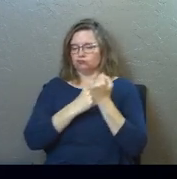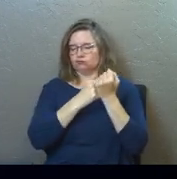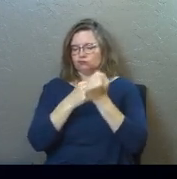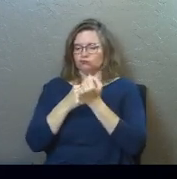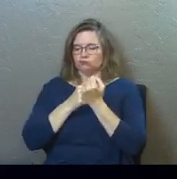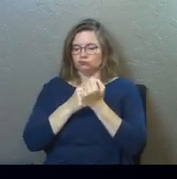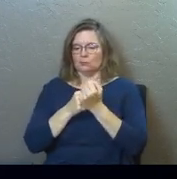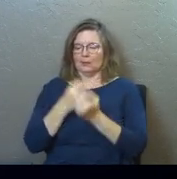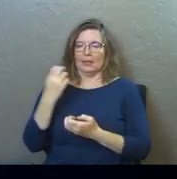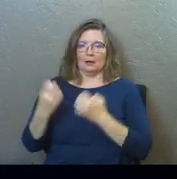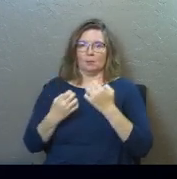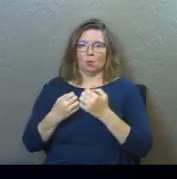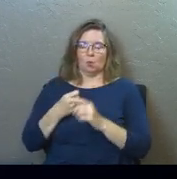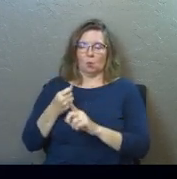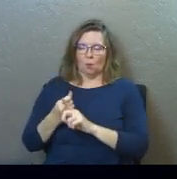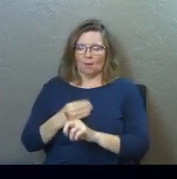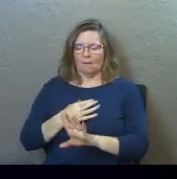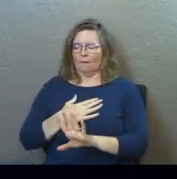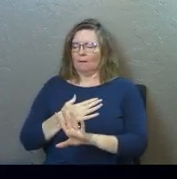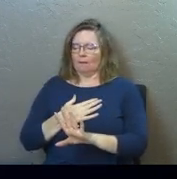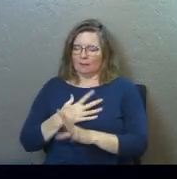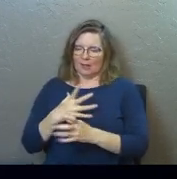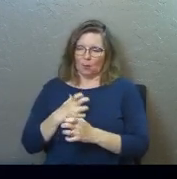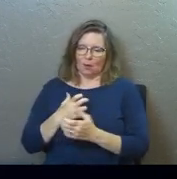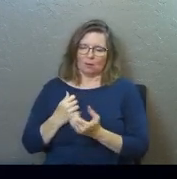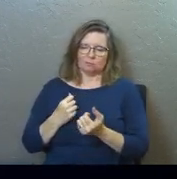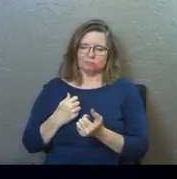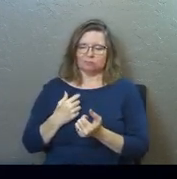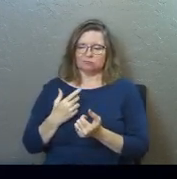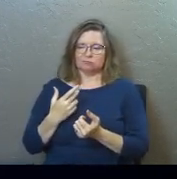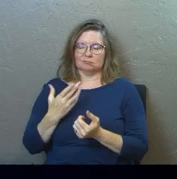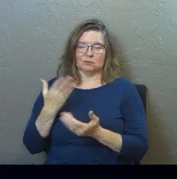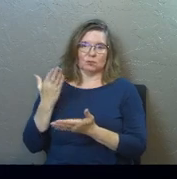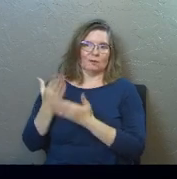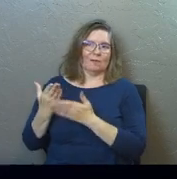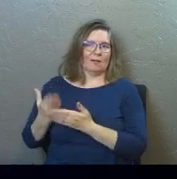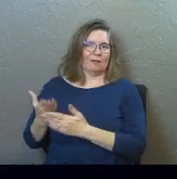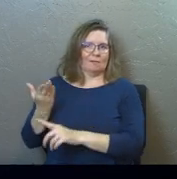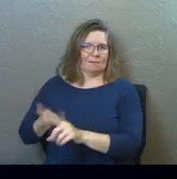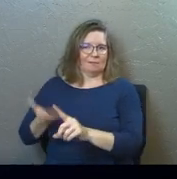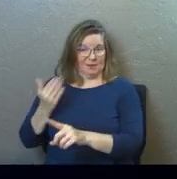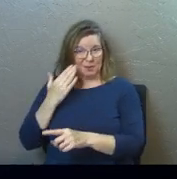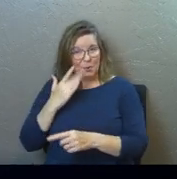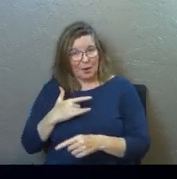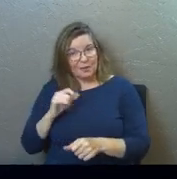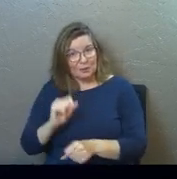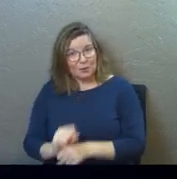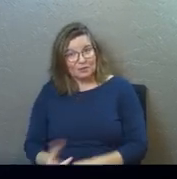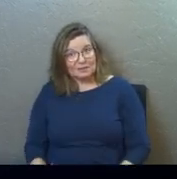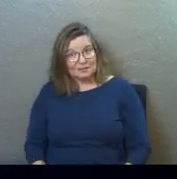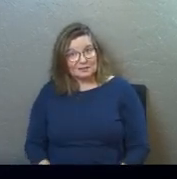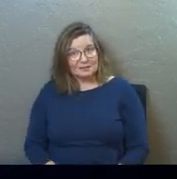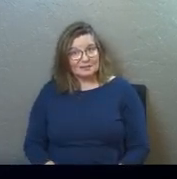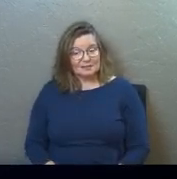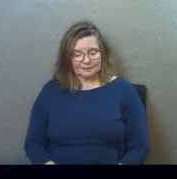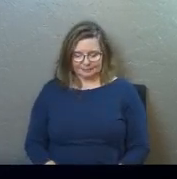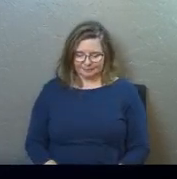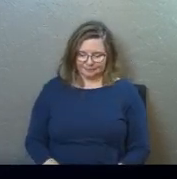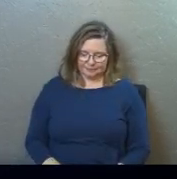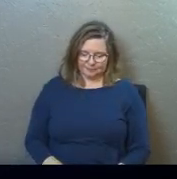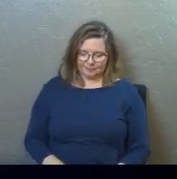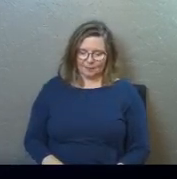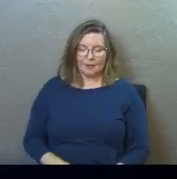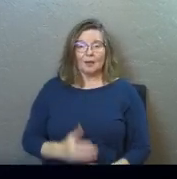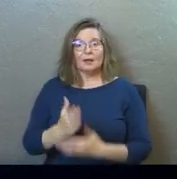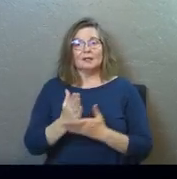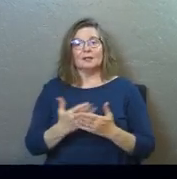them that little emotional hit that they want from all of those rescuers to come to them, you know how this works, and